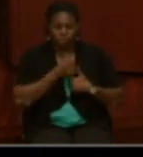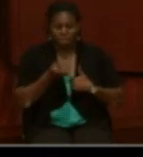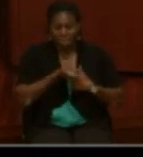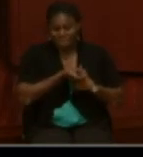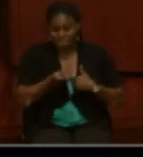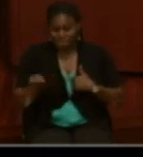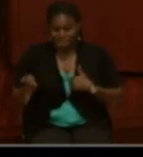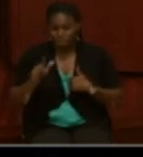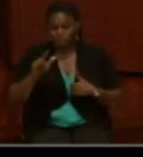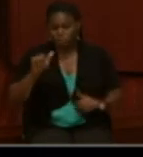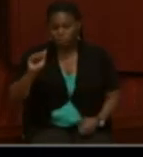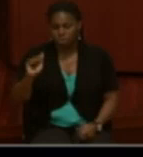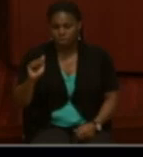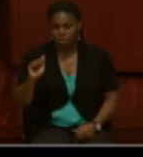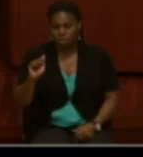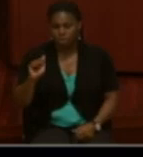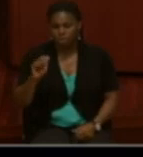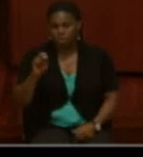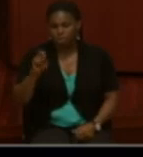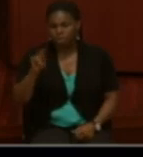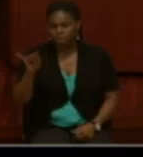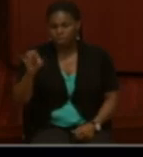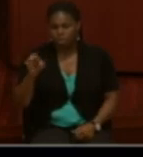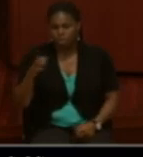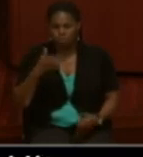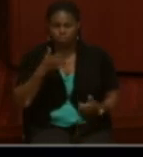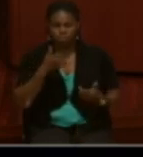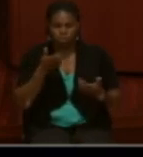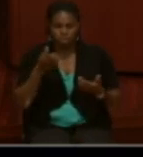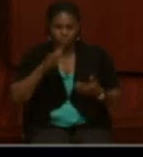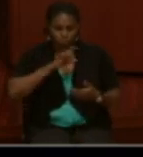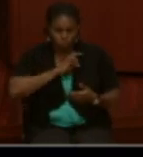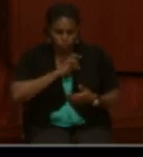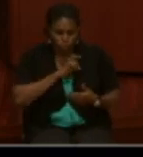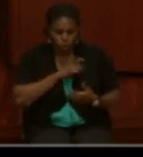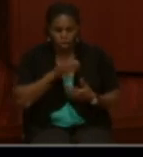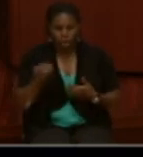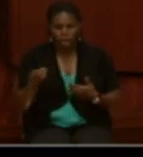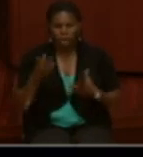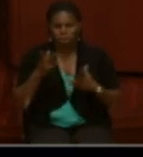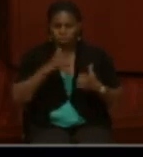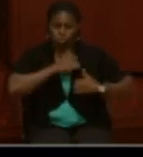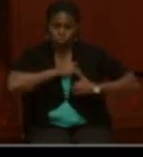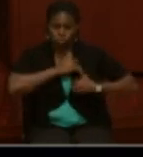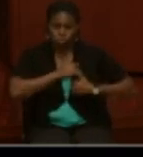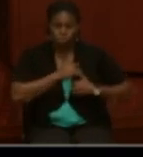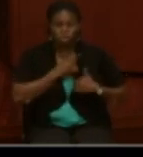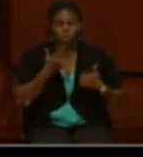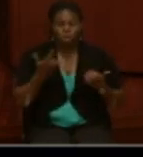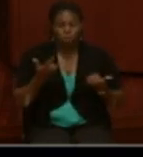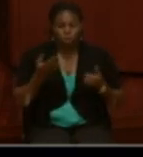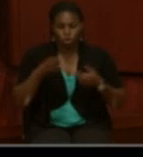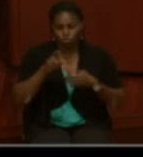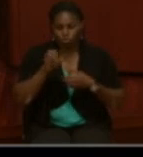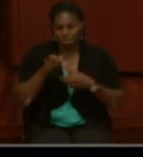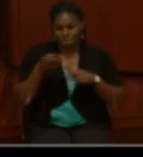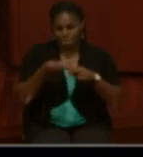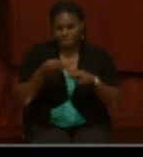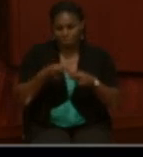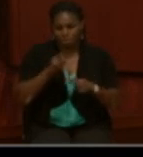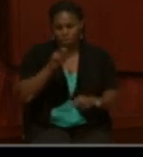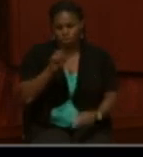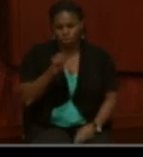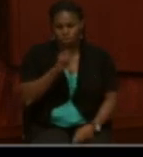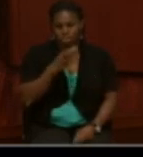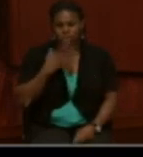several Louisiana State Native Guard and Corps de Afrique regiments were reorganized or renamed as U.S. colored